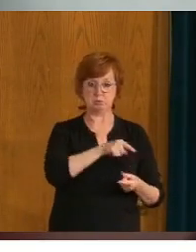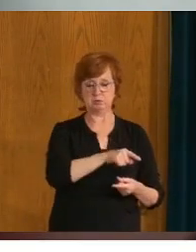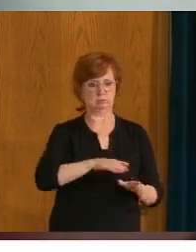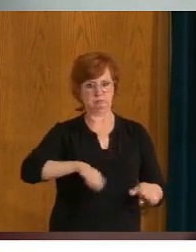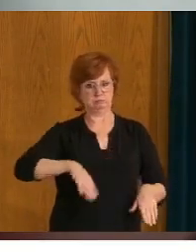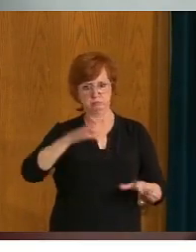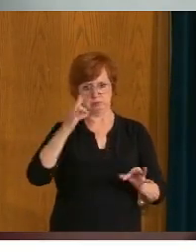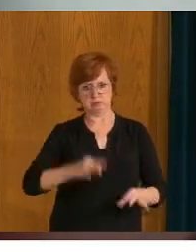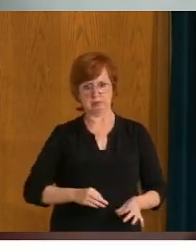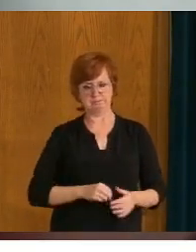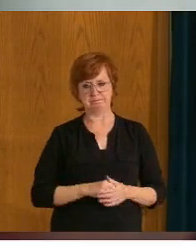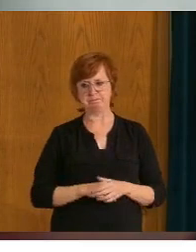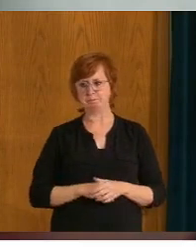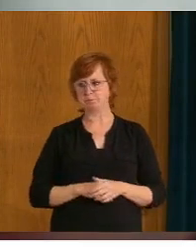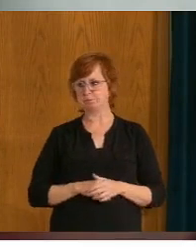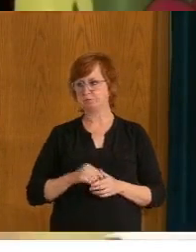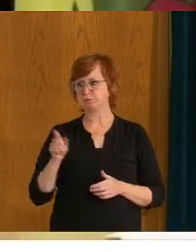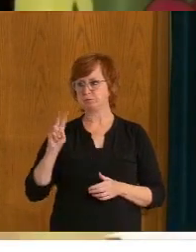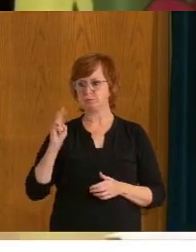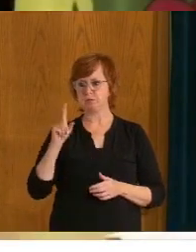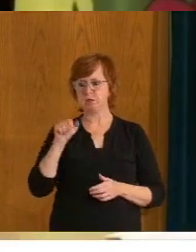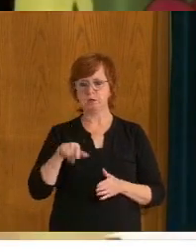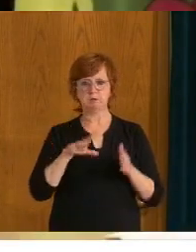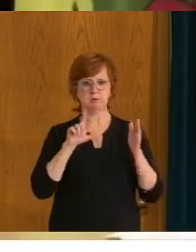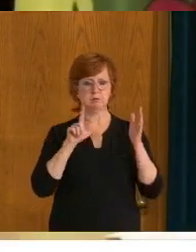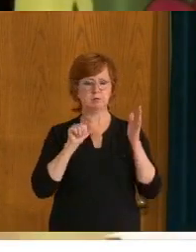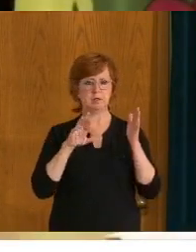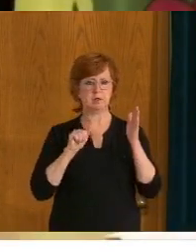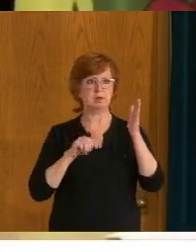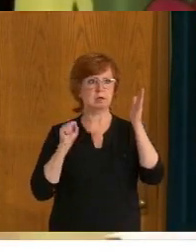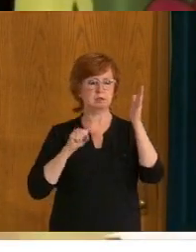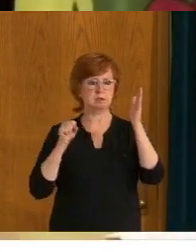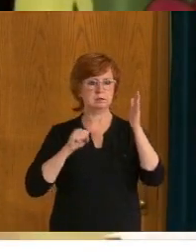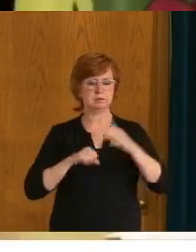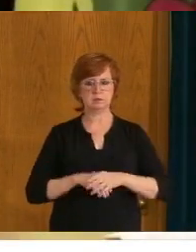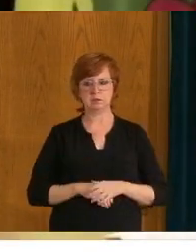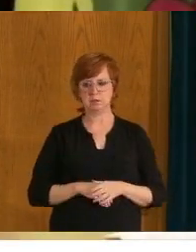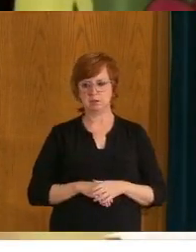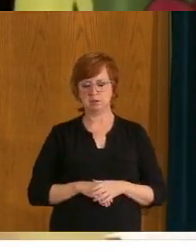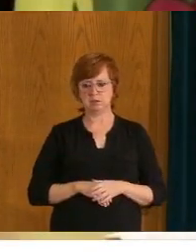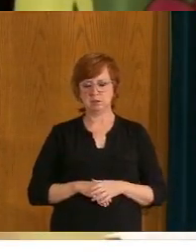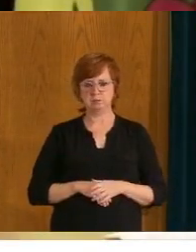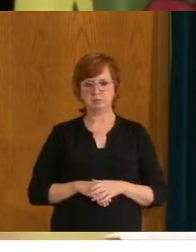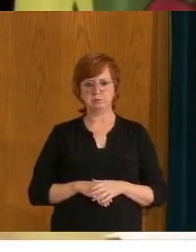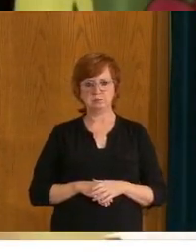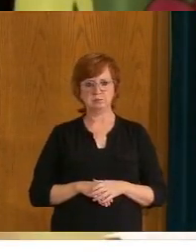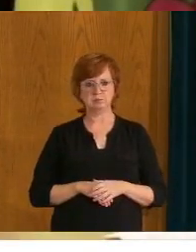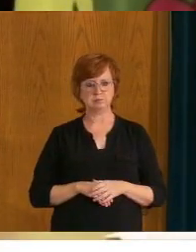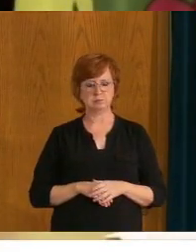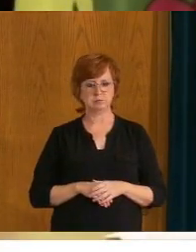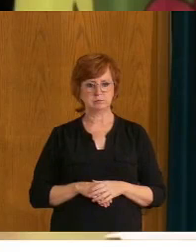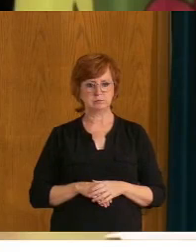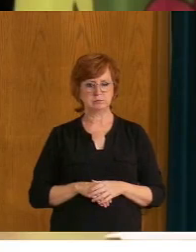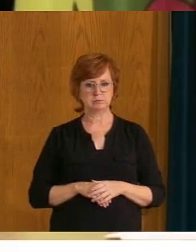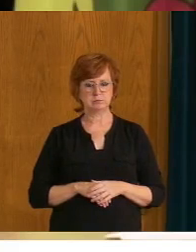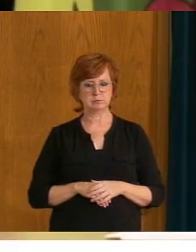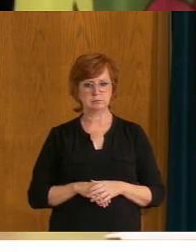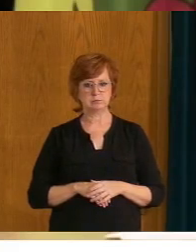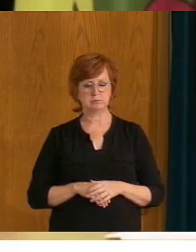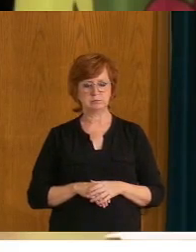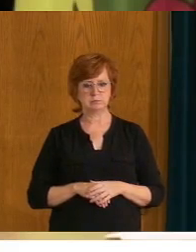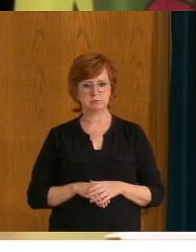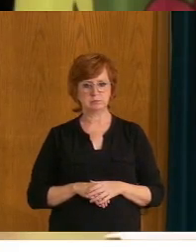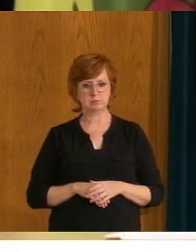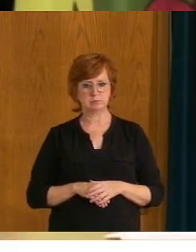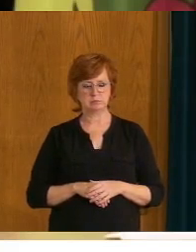fixed date. Follow up, Laura. Yes. Thank you very much. Where are the areas of the province where vaccination